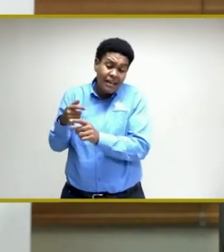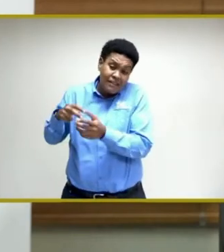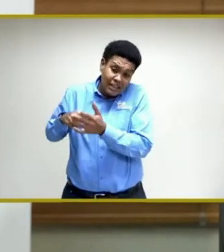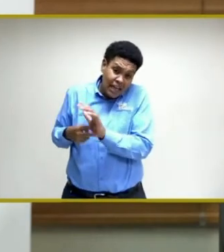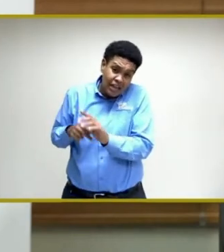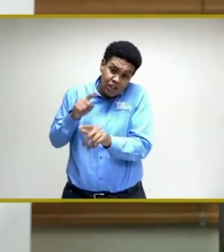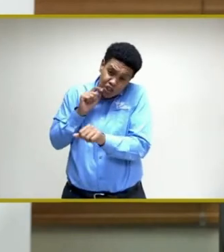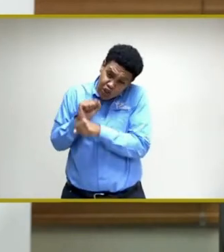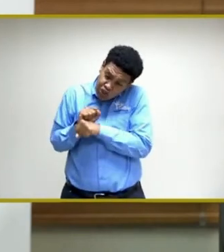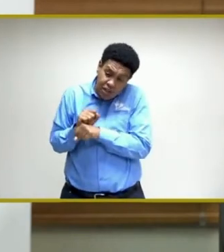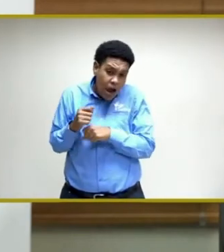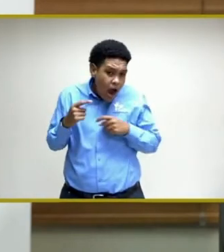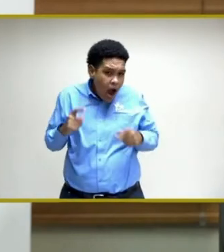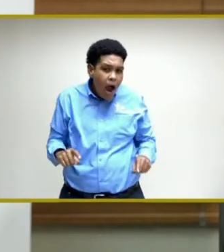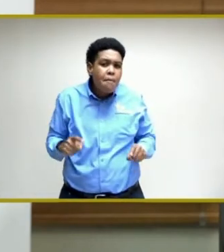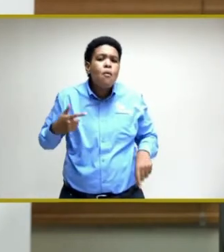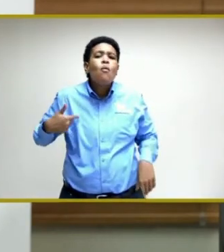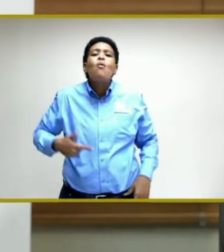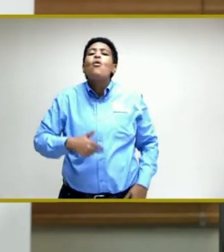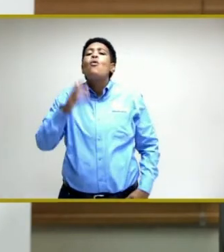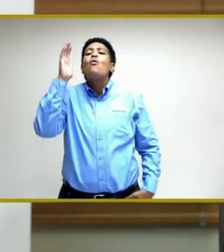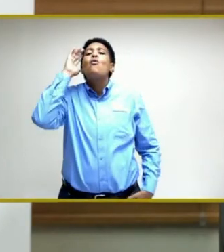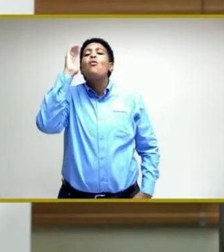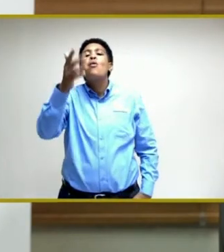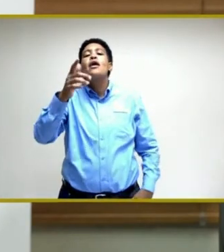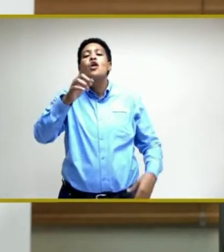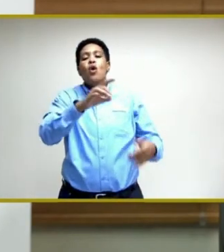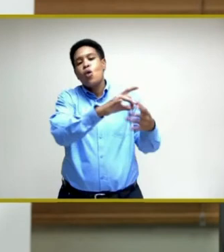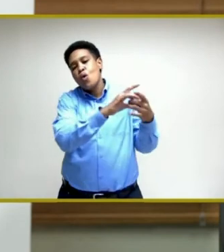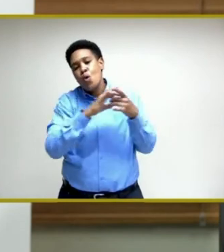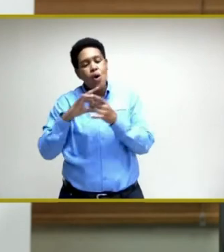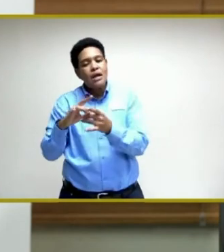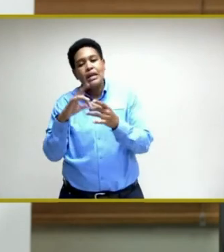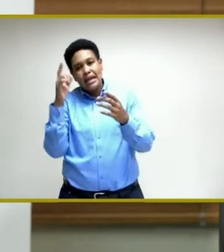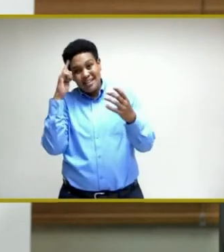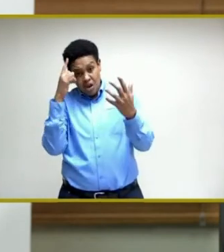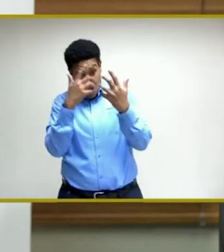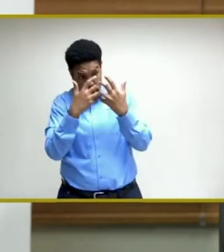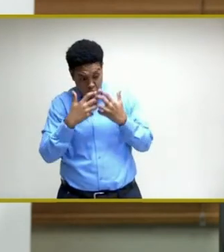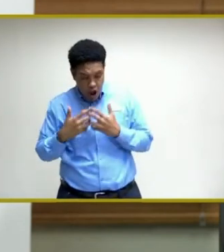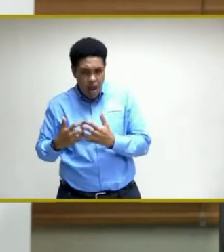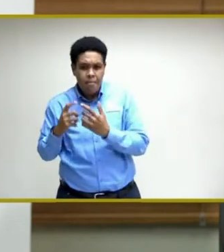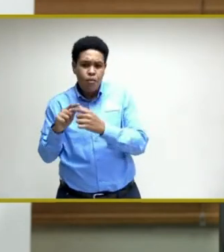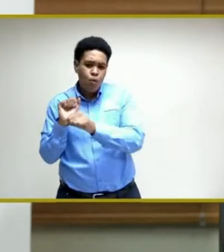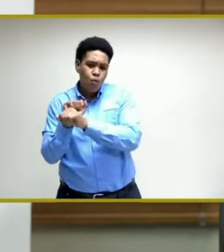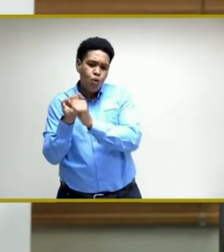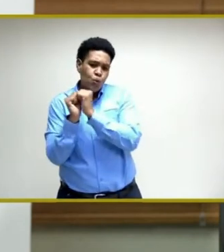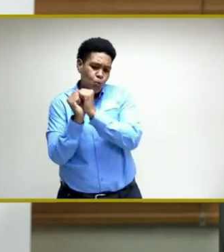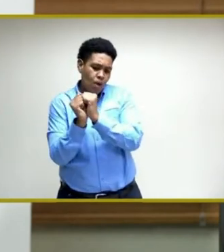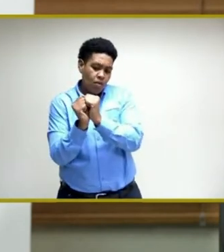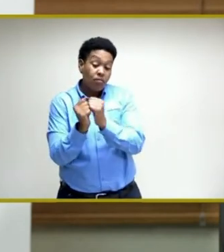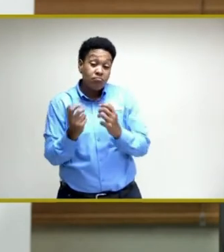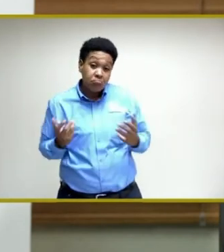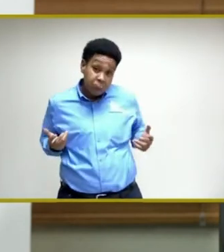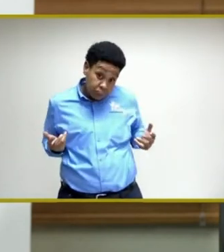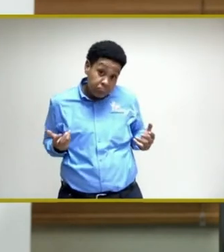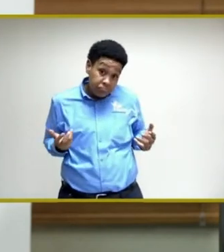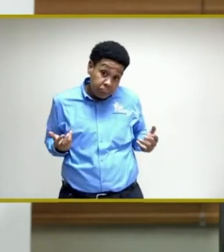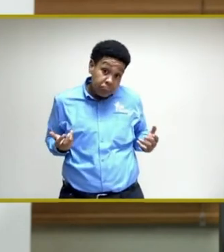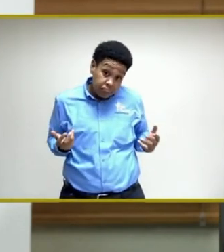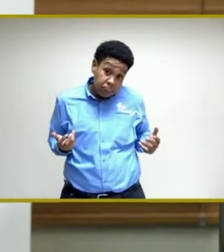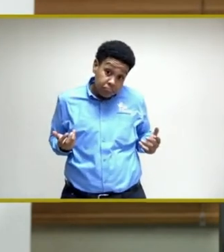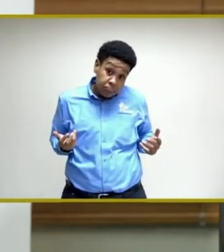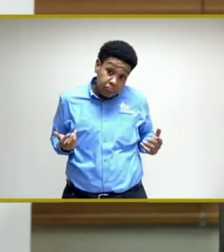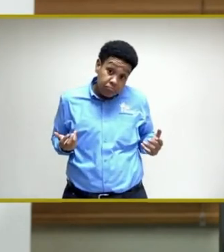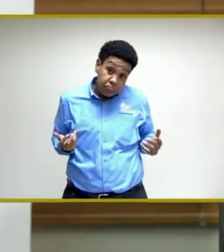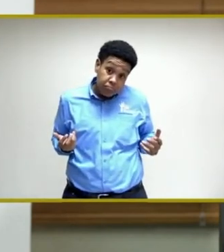are sincere, we will coordinate, collaborate, and work together so that we